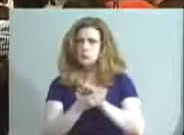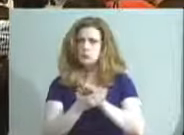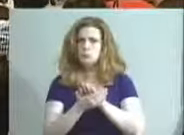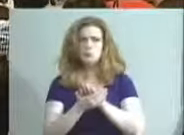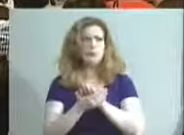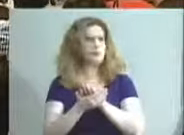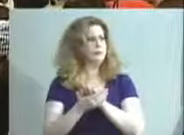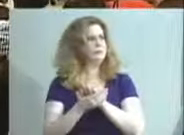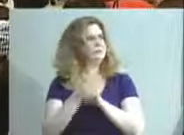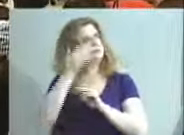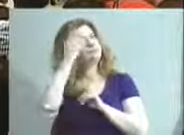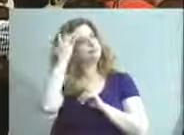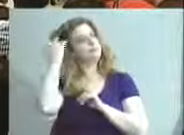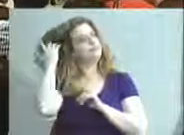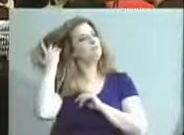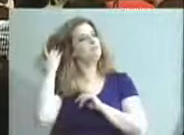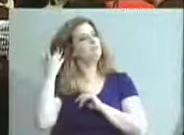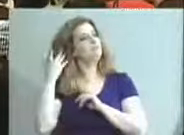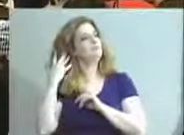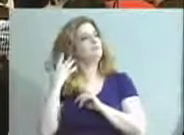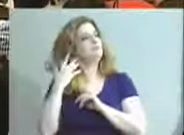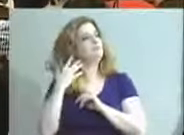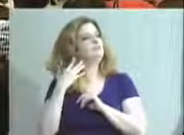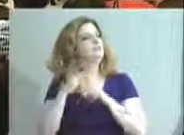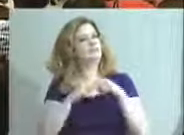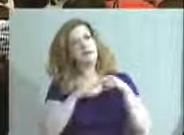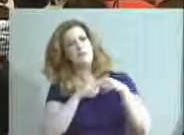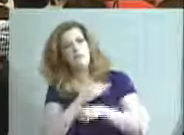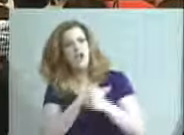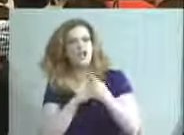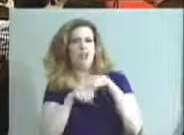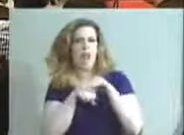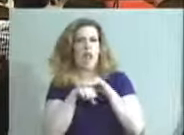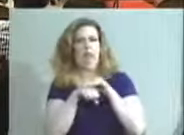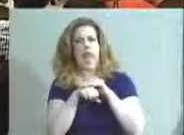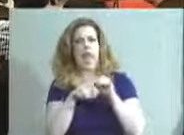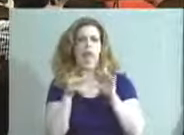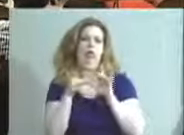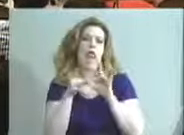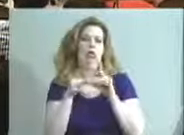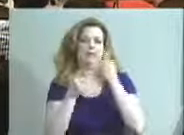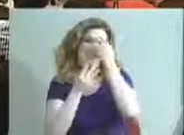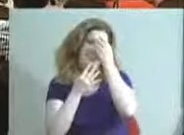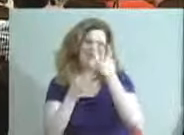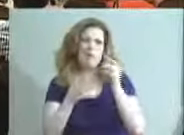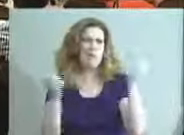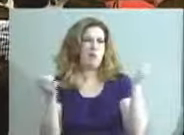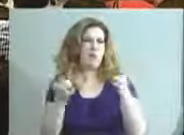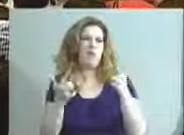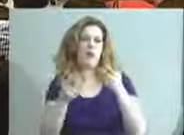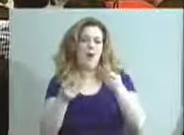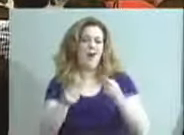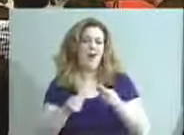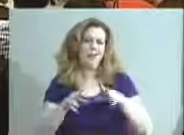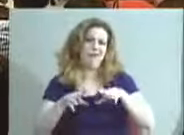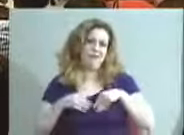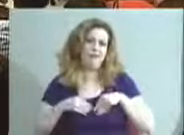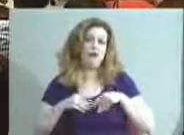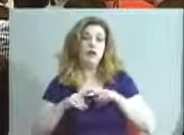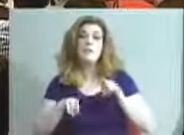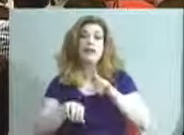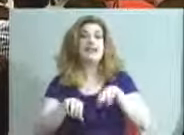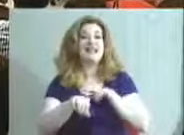beyond the anecdotal information that we all get, which by its nature comes